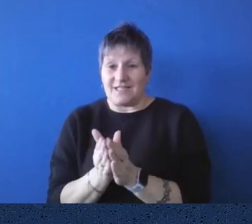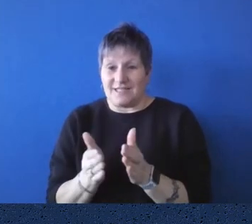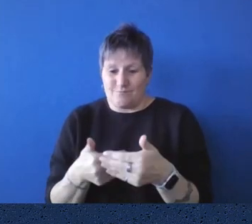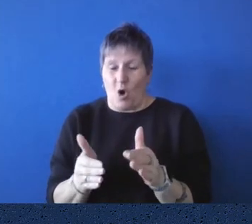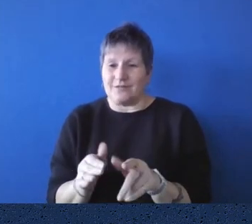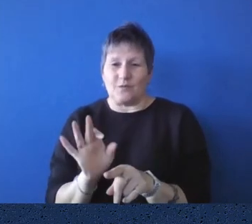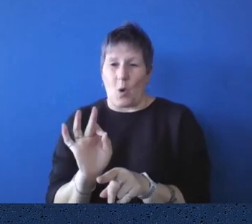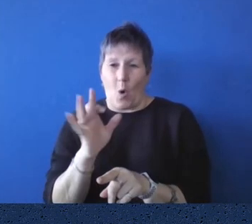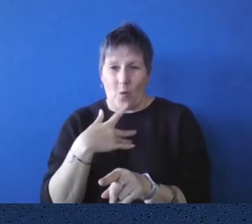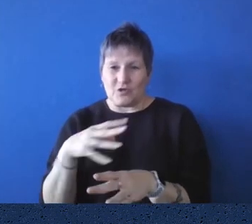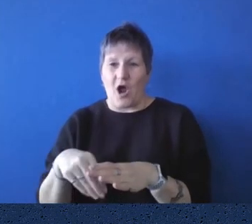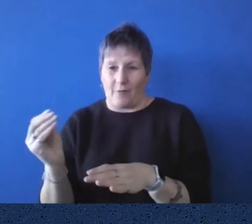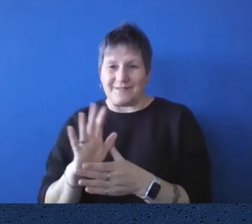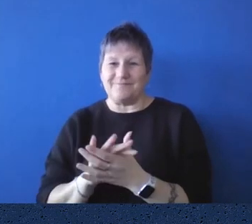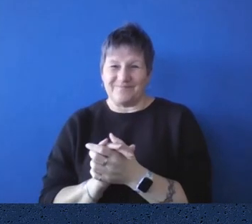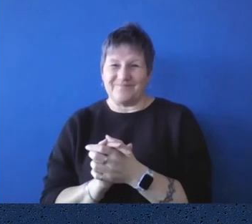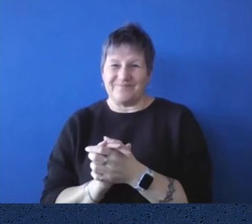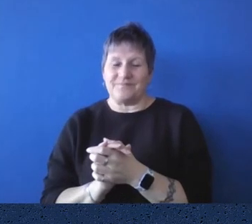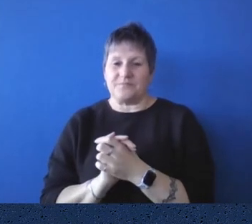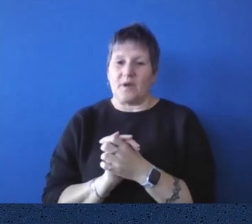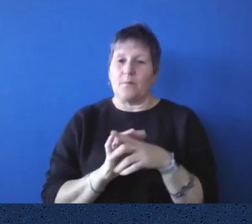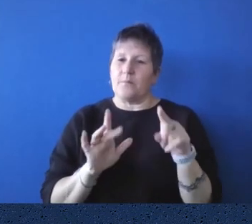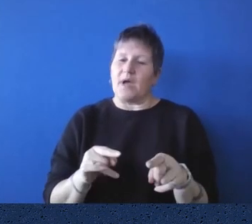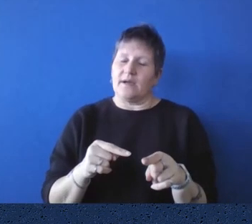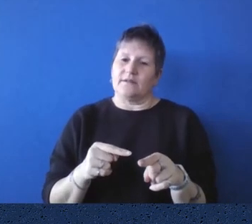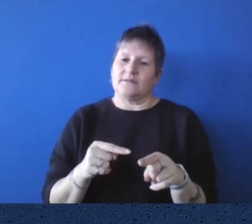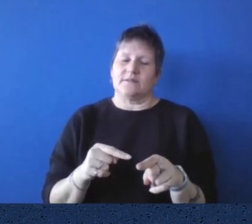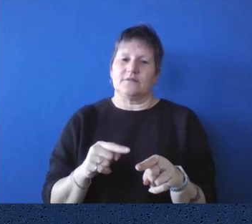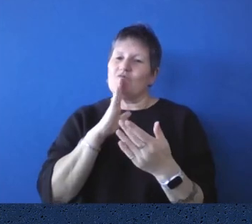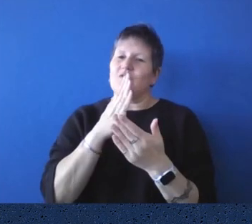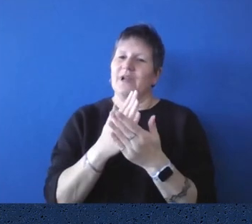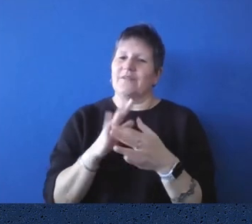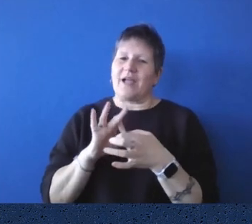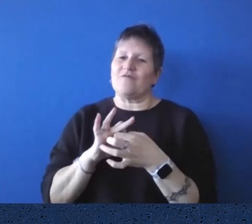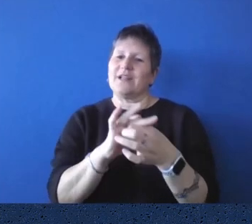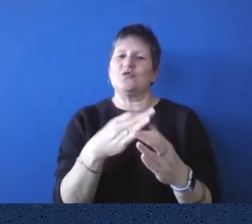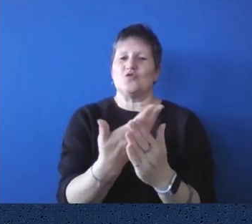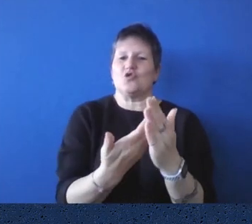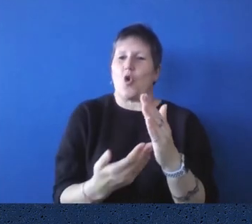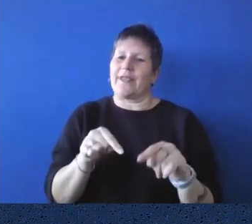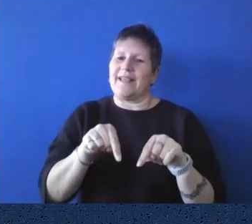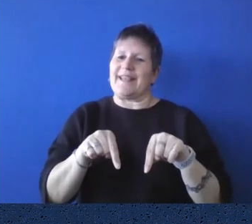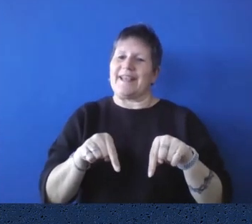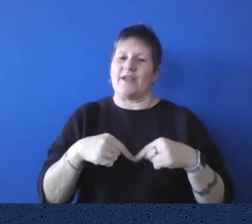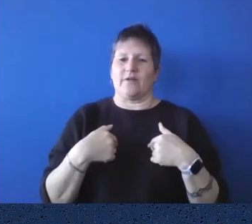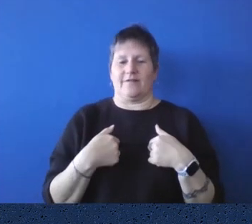about this place. And, um, I think that's why we keep all the, the different collections here is because everything here